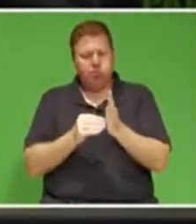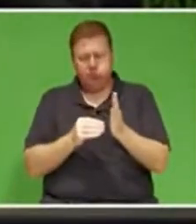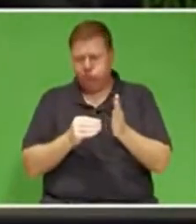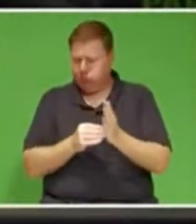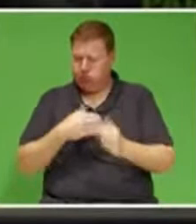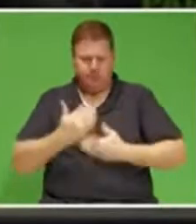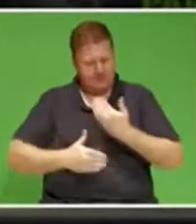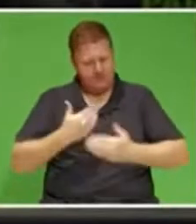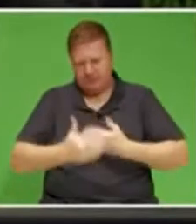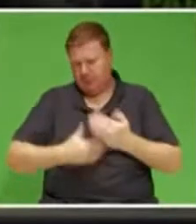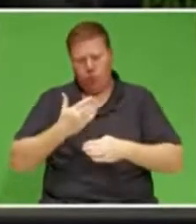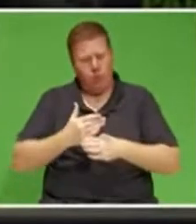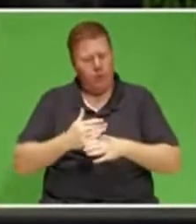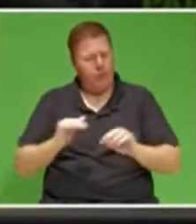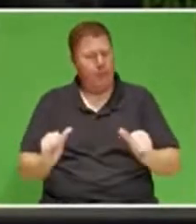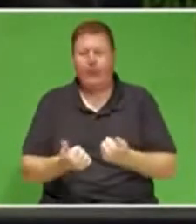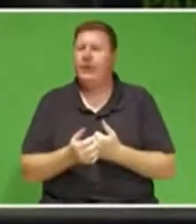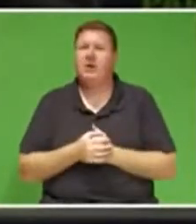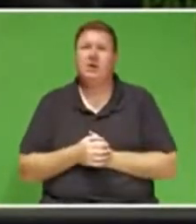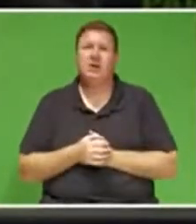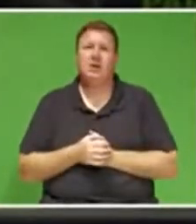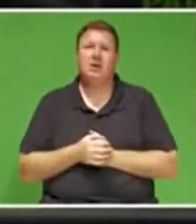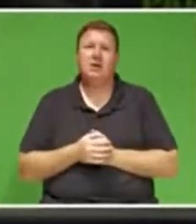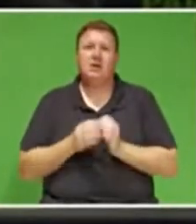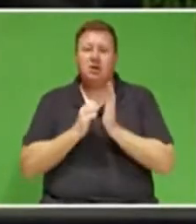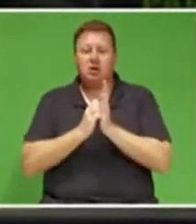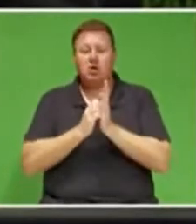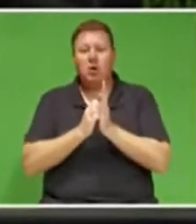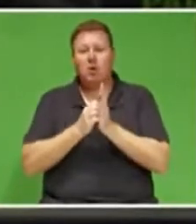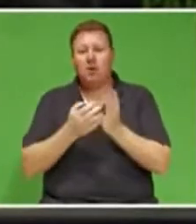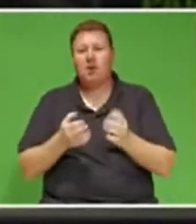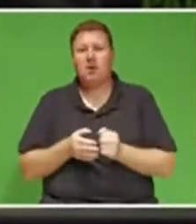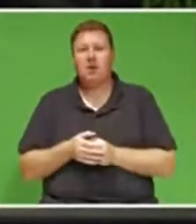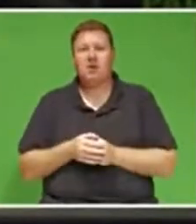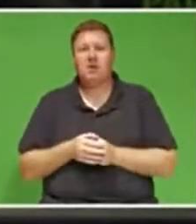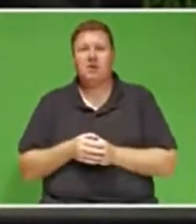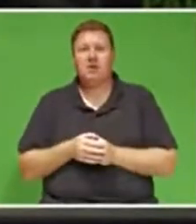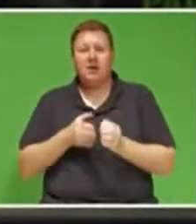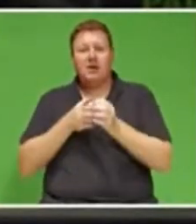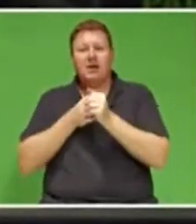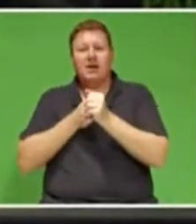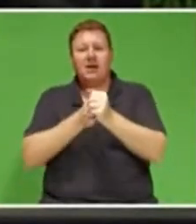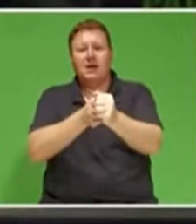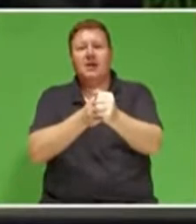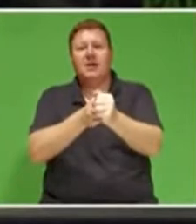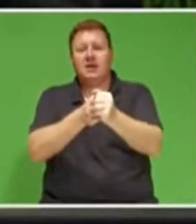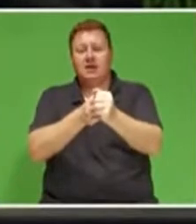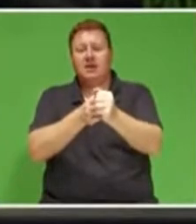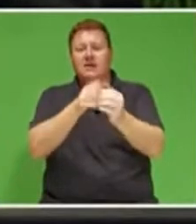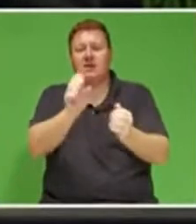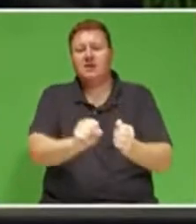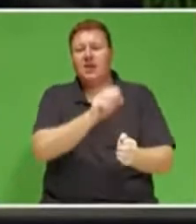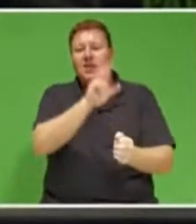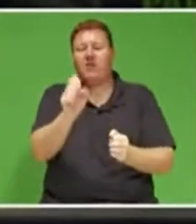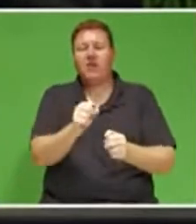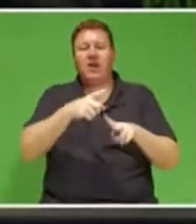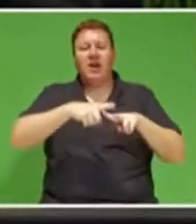tasks such as heading and leading the South African National AIDS Council,